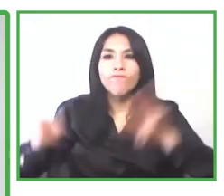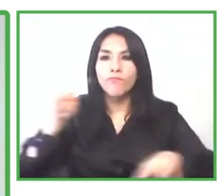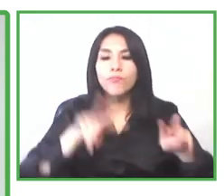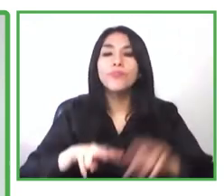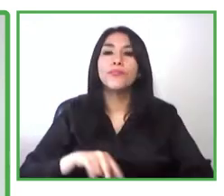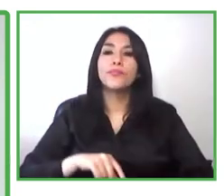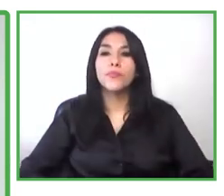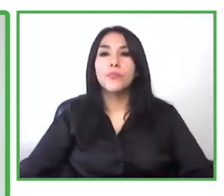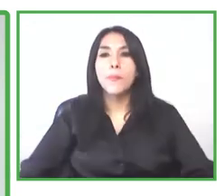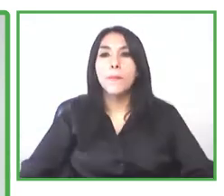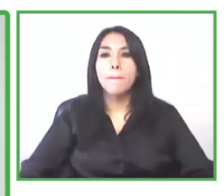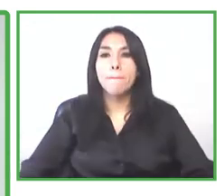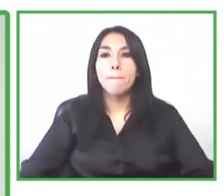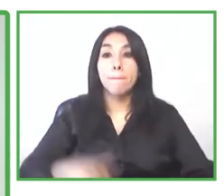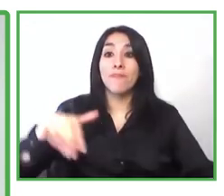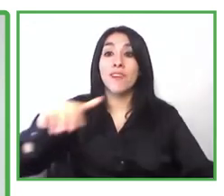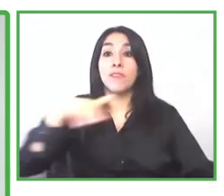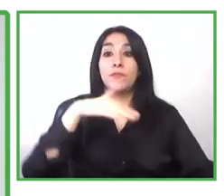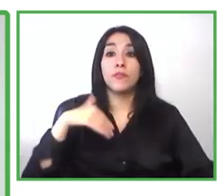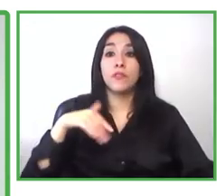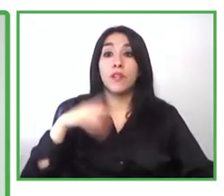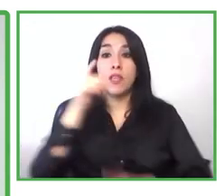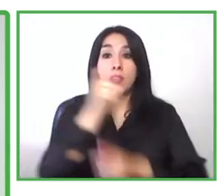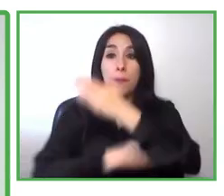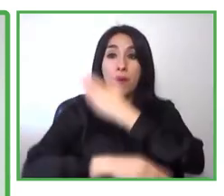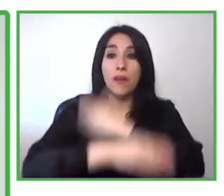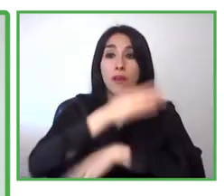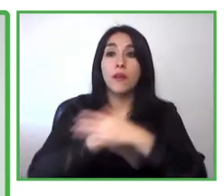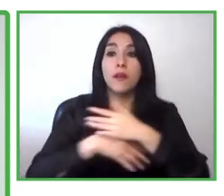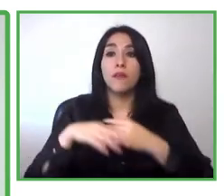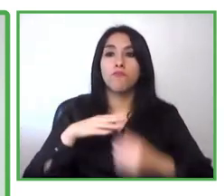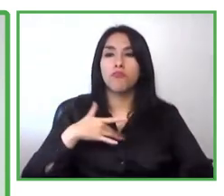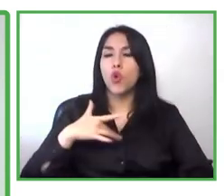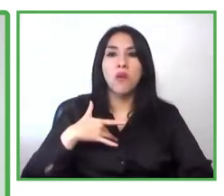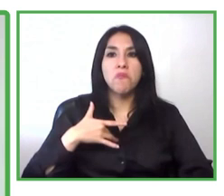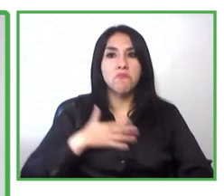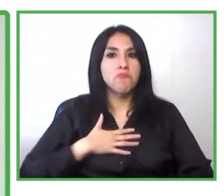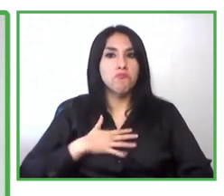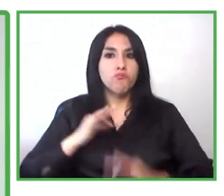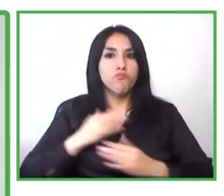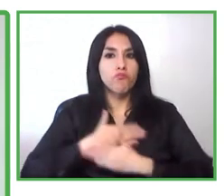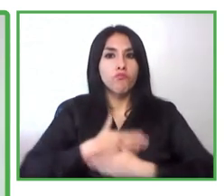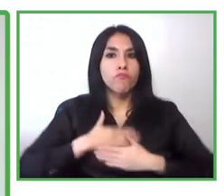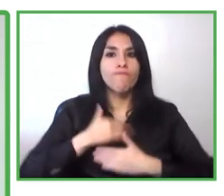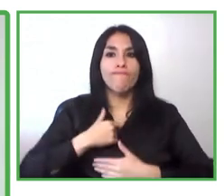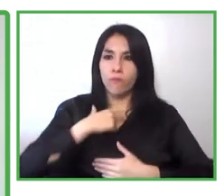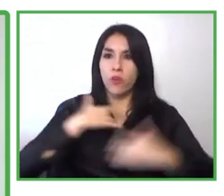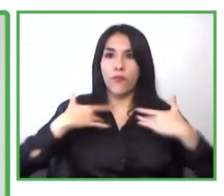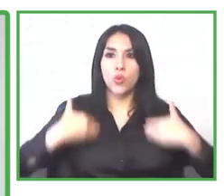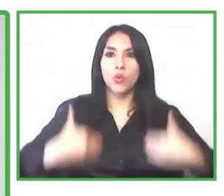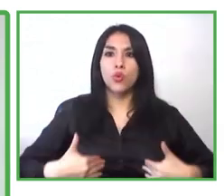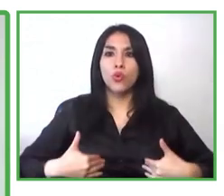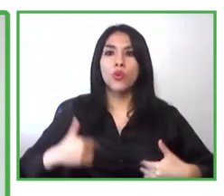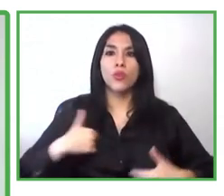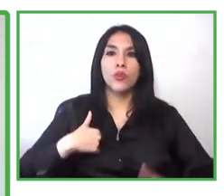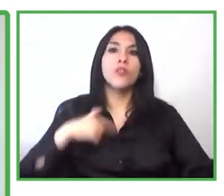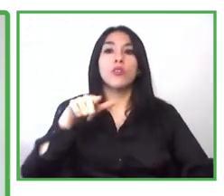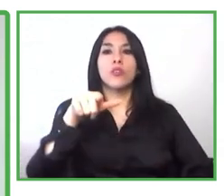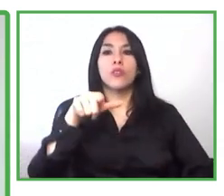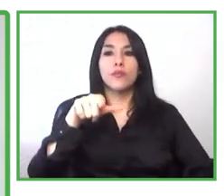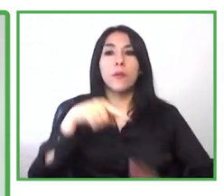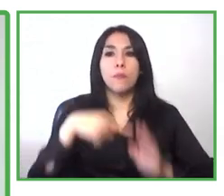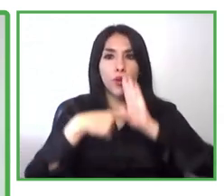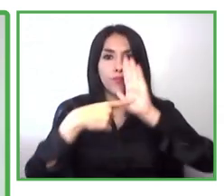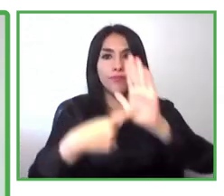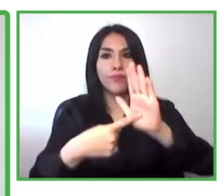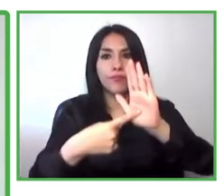who had disabilities and with all the potential that they have for me and it's very uh great it's great for me to be able to present the three cases